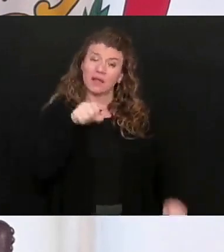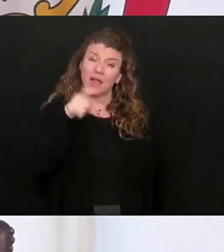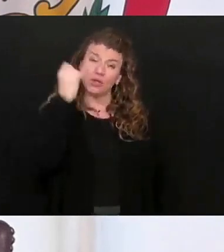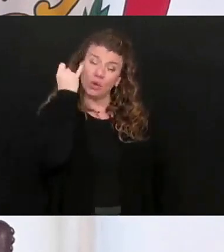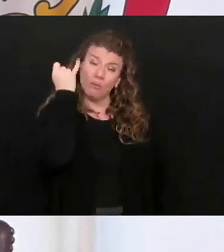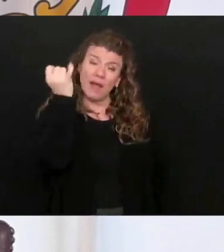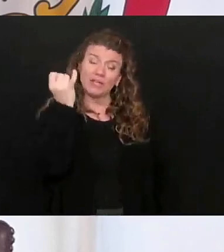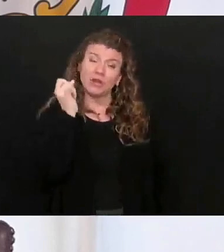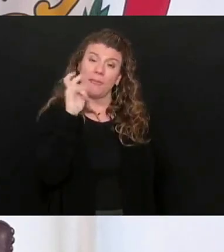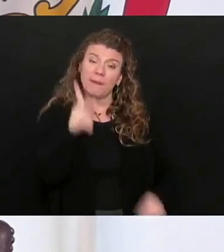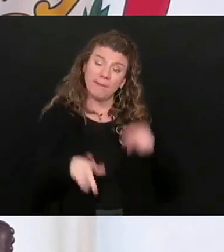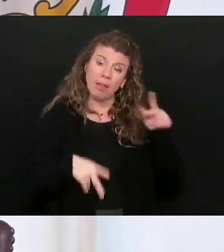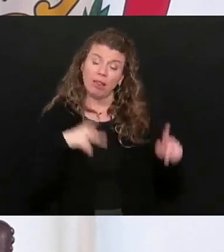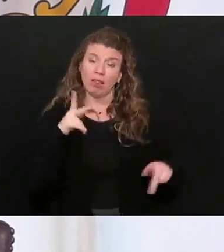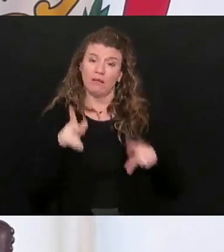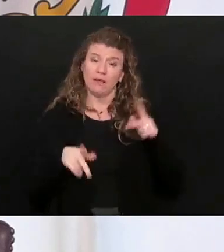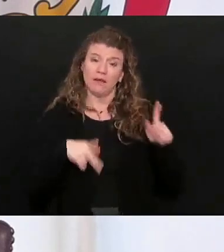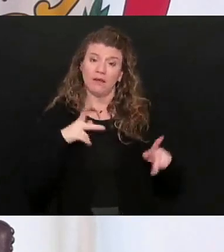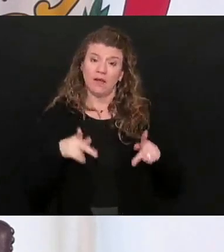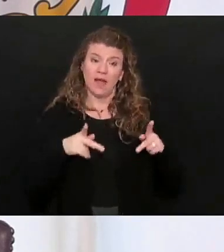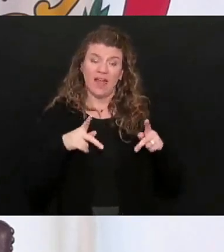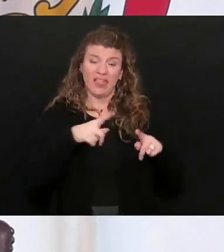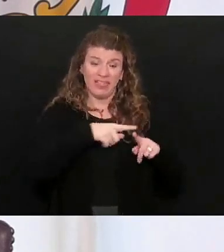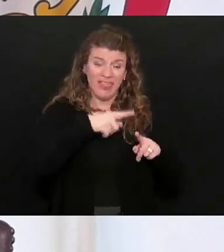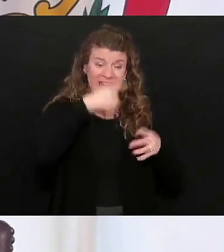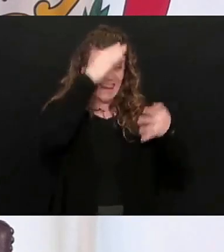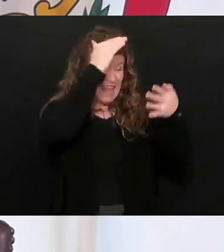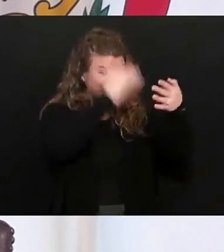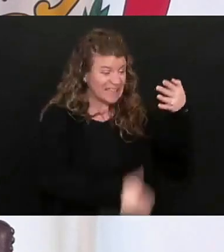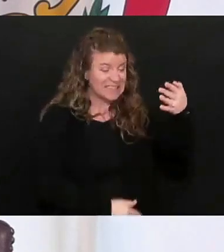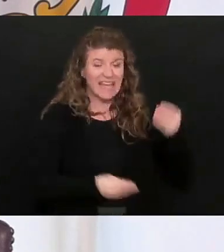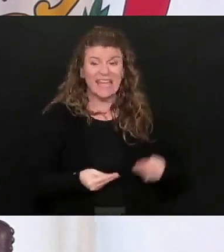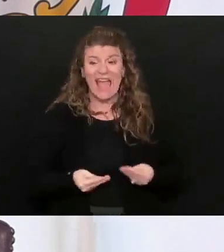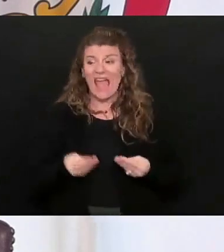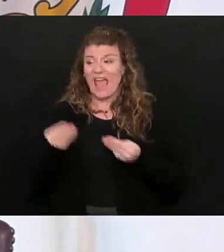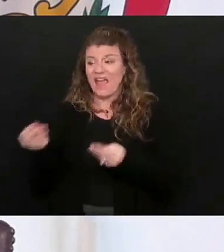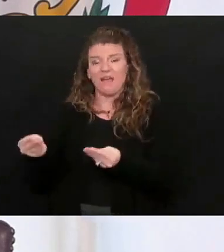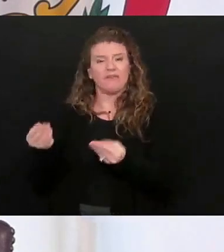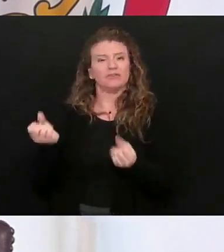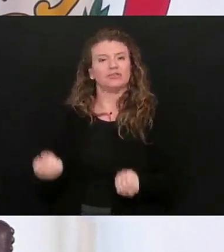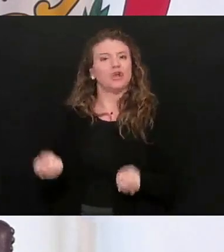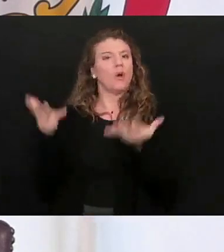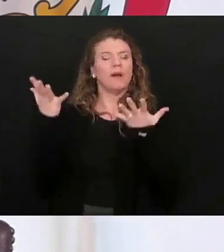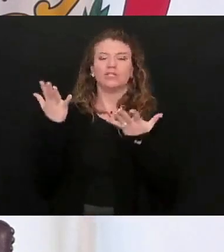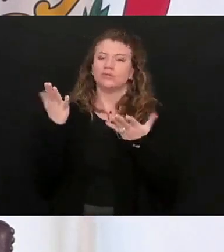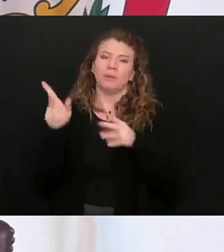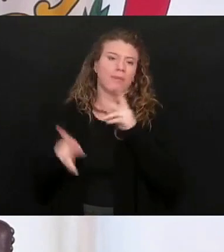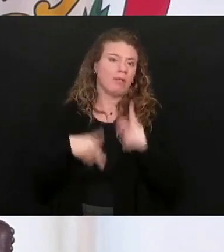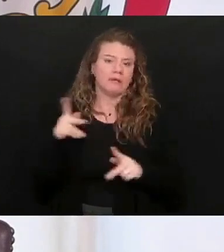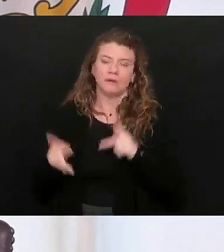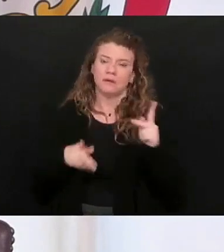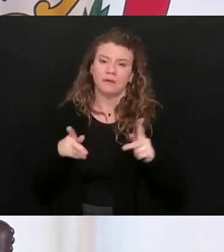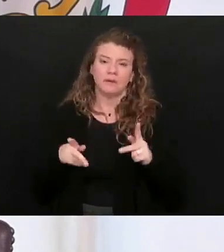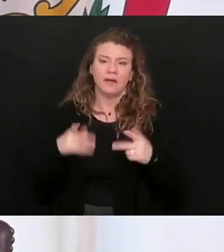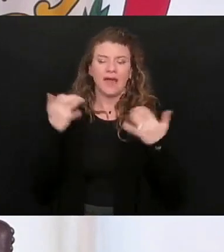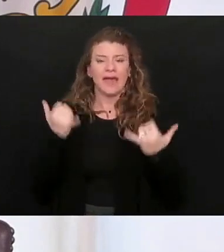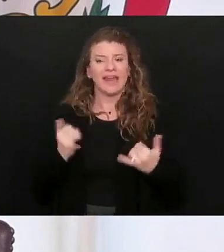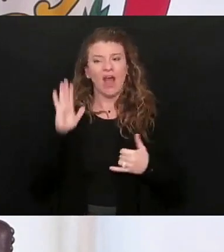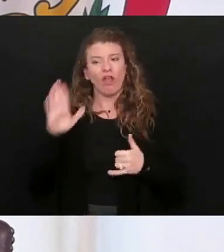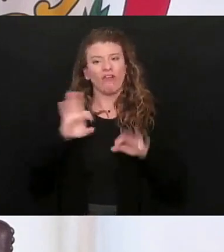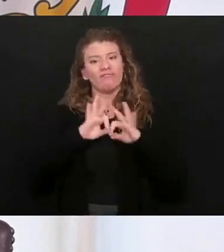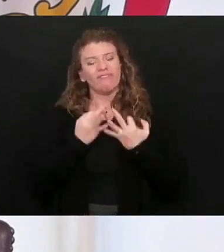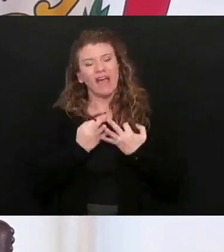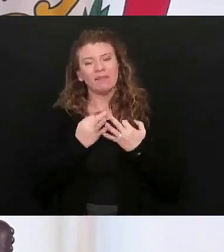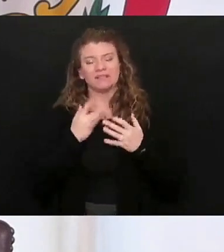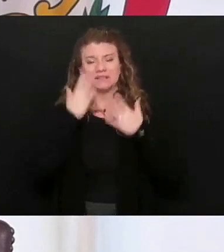all the people, all that they gave to so many, all the people that are mourning their loss of